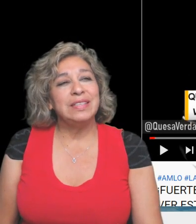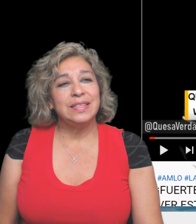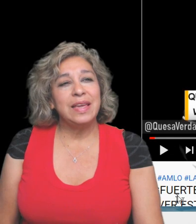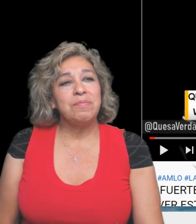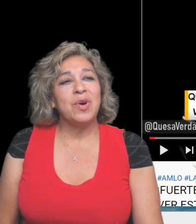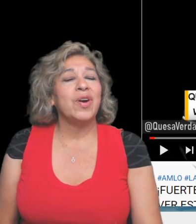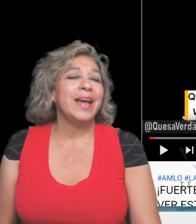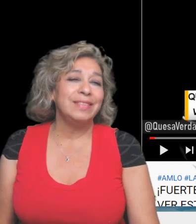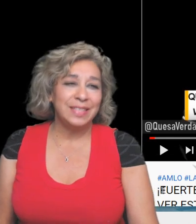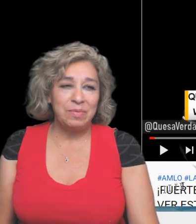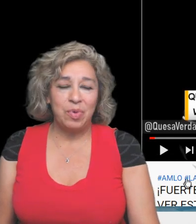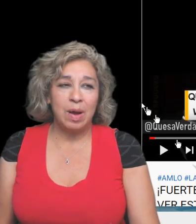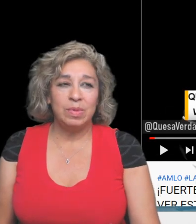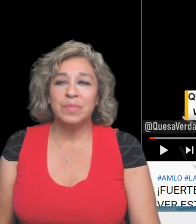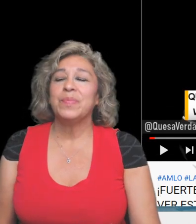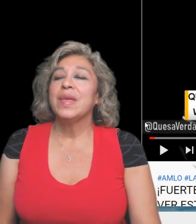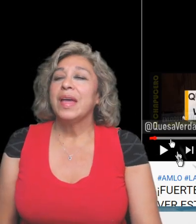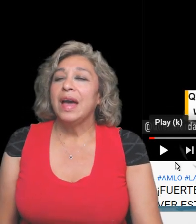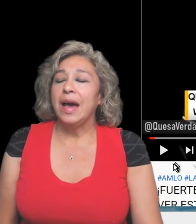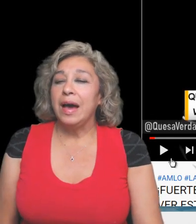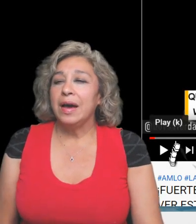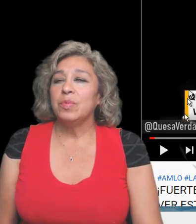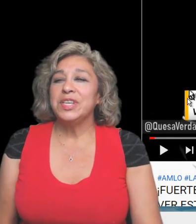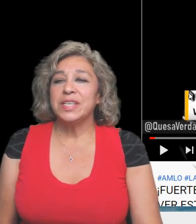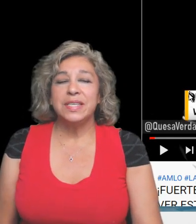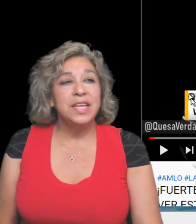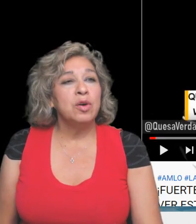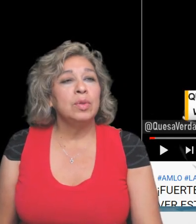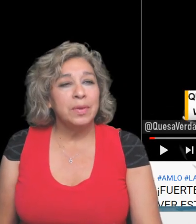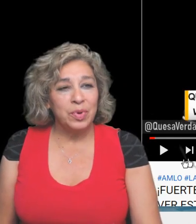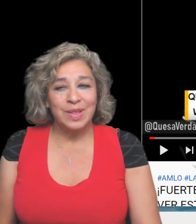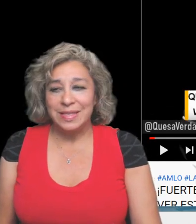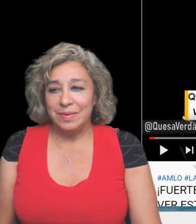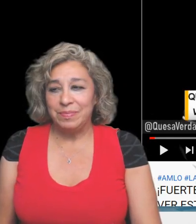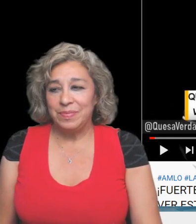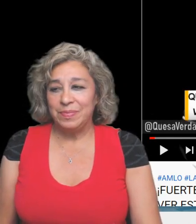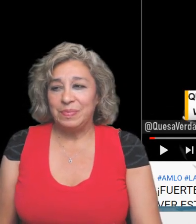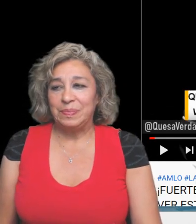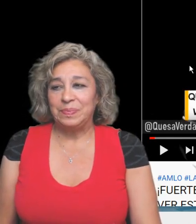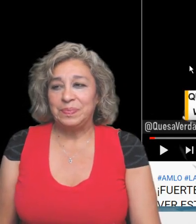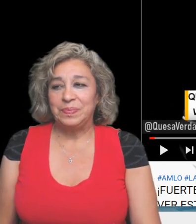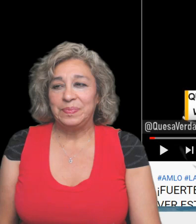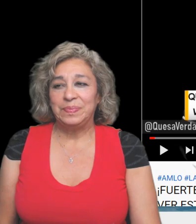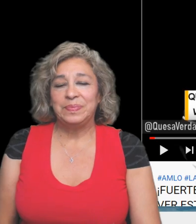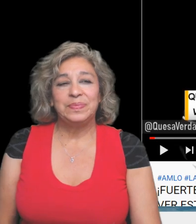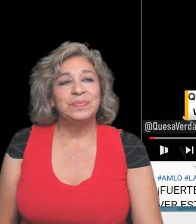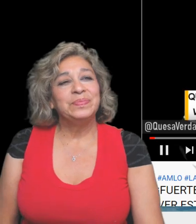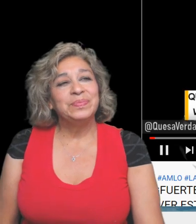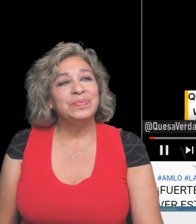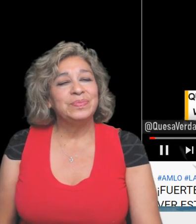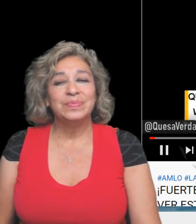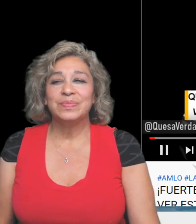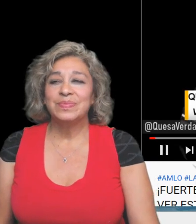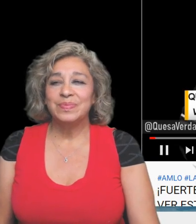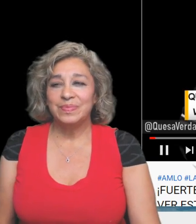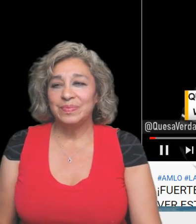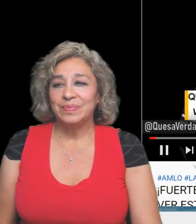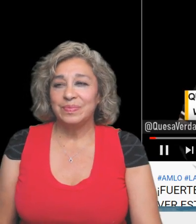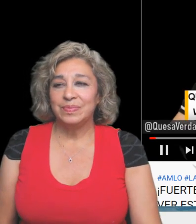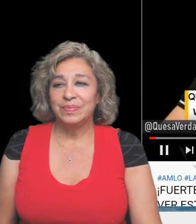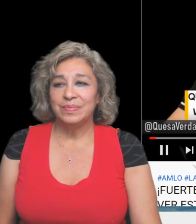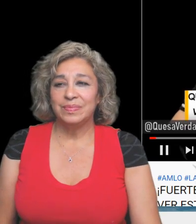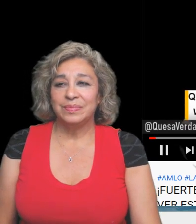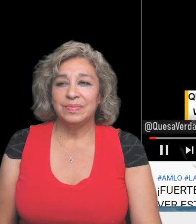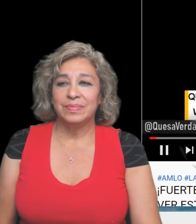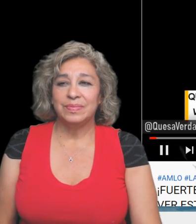have the same or had the same problem which is neo-liberalism privileges